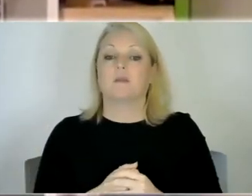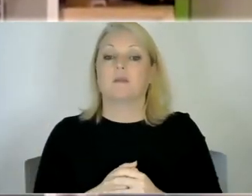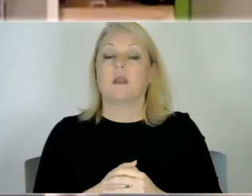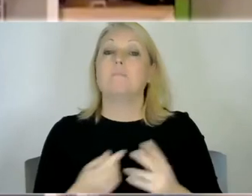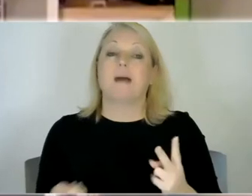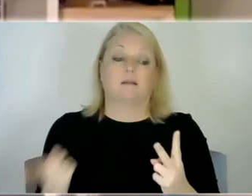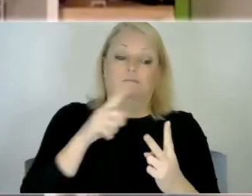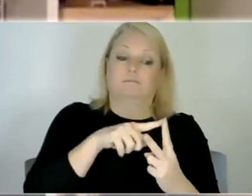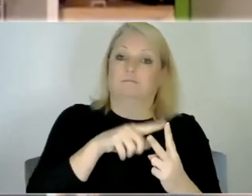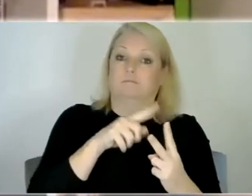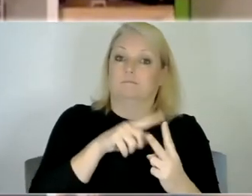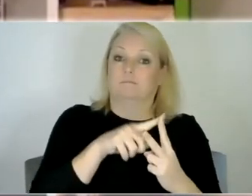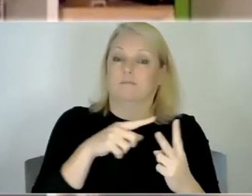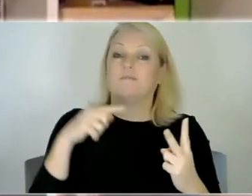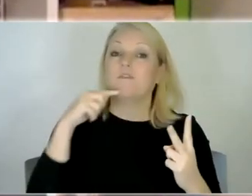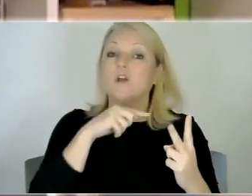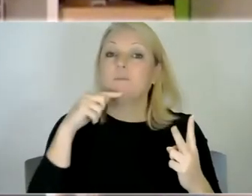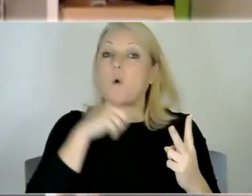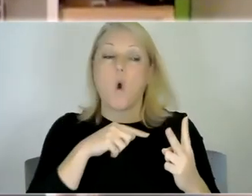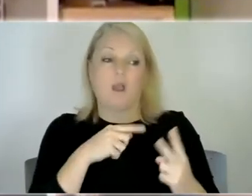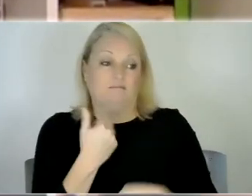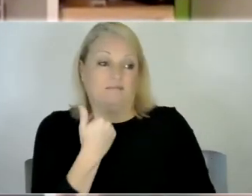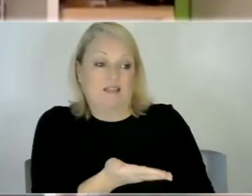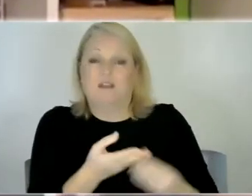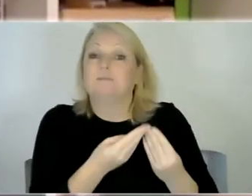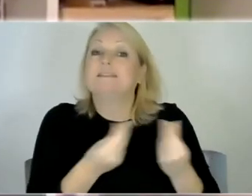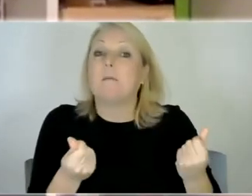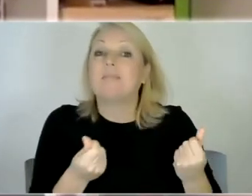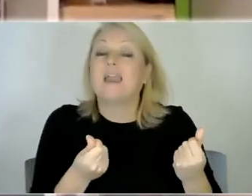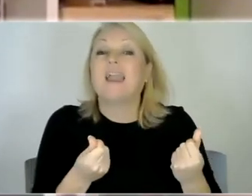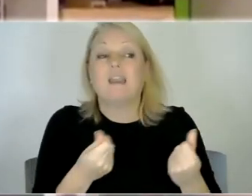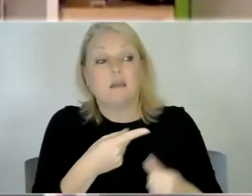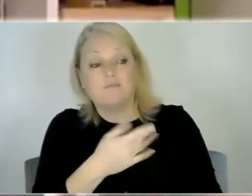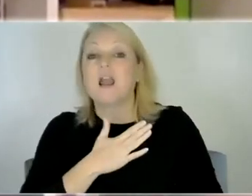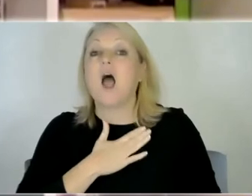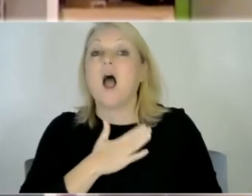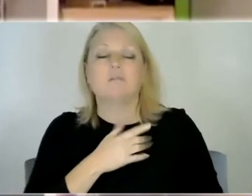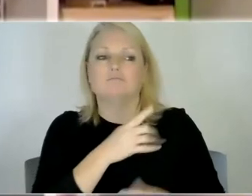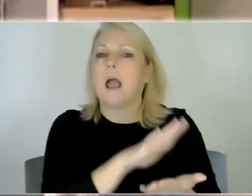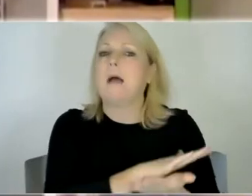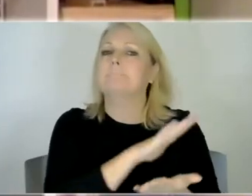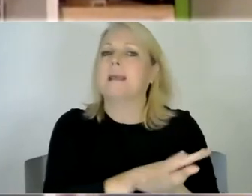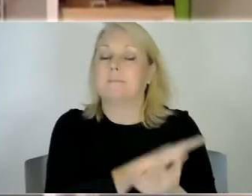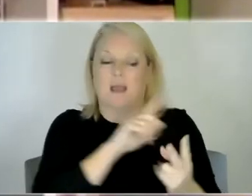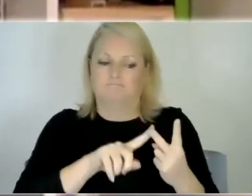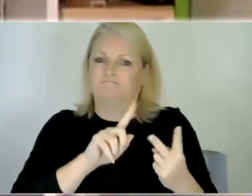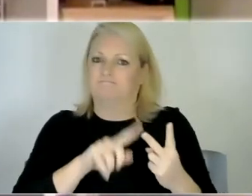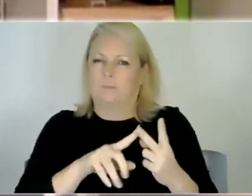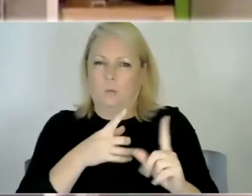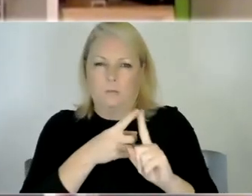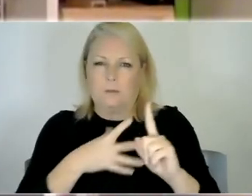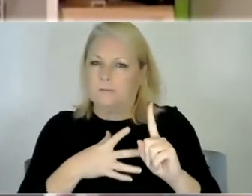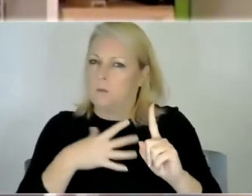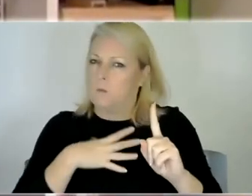jude is a lot more you can just give him something that you know he'd like and he'd settle for it whereas tommy's very specific in what he wants